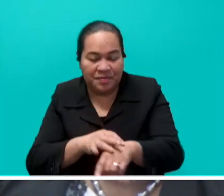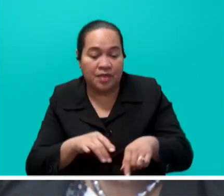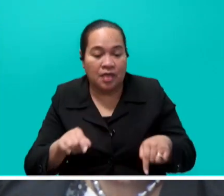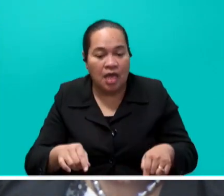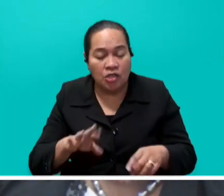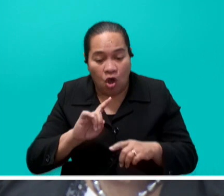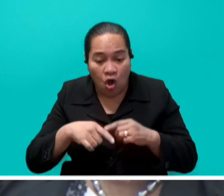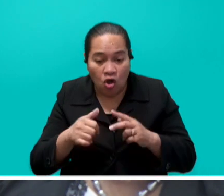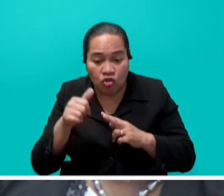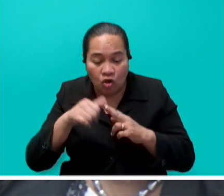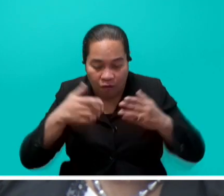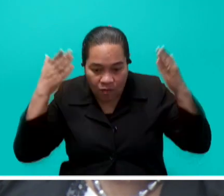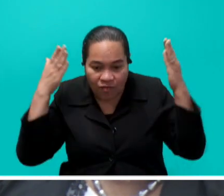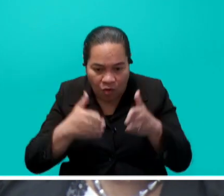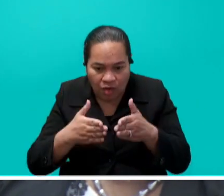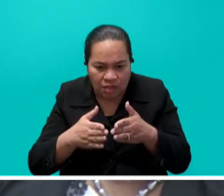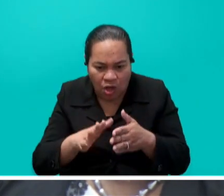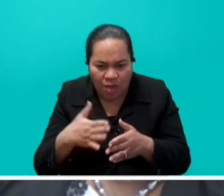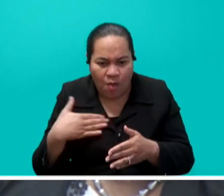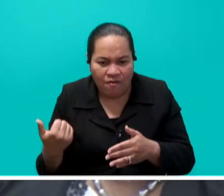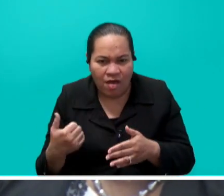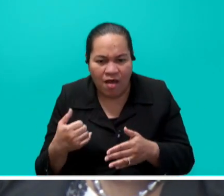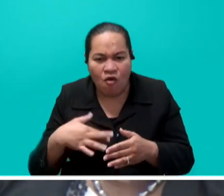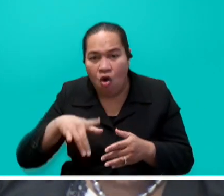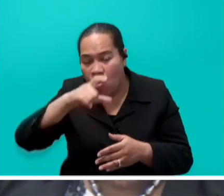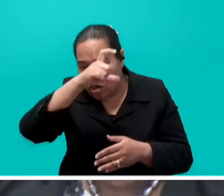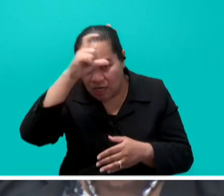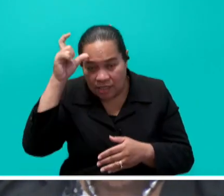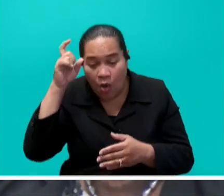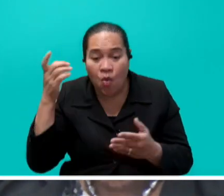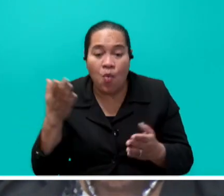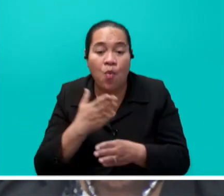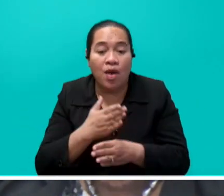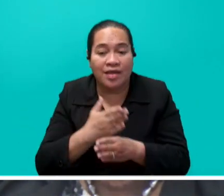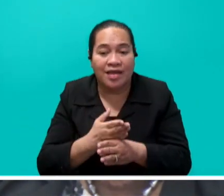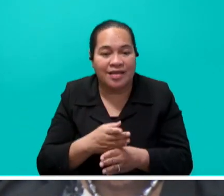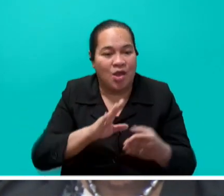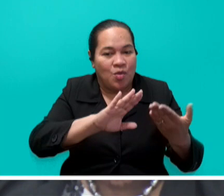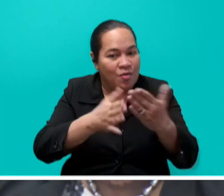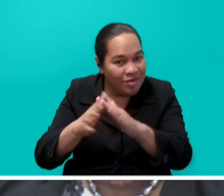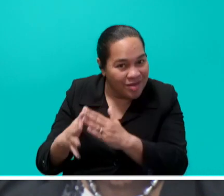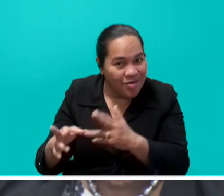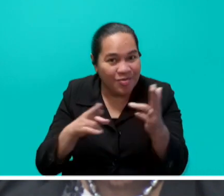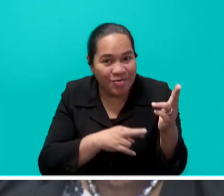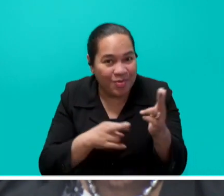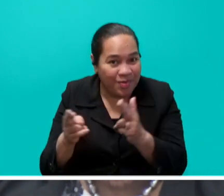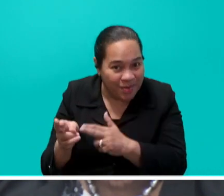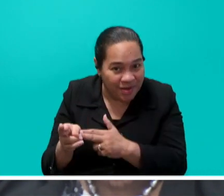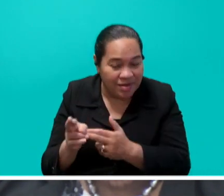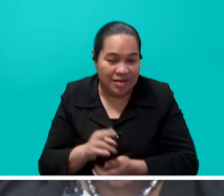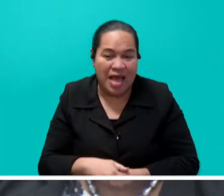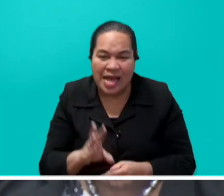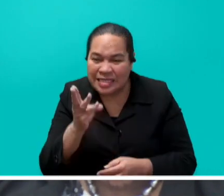welfare of its offices for nurses, working nursing stations and health centers. Some of the